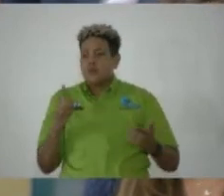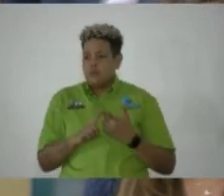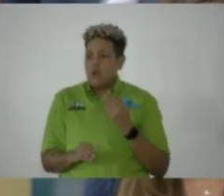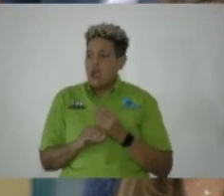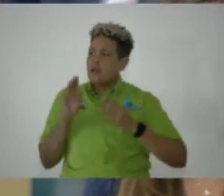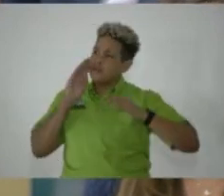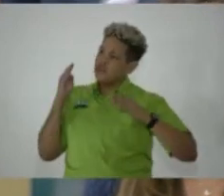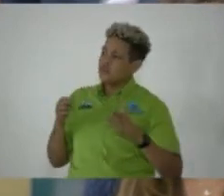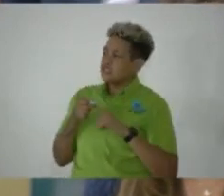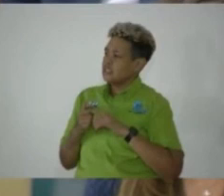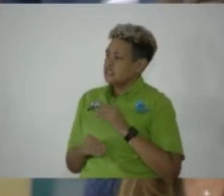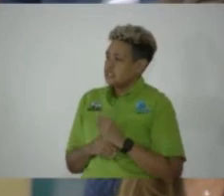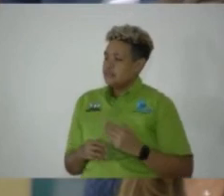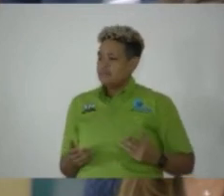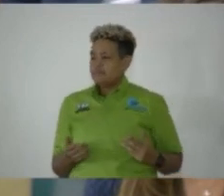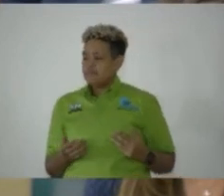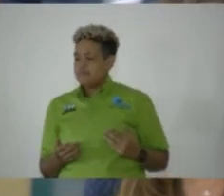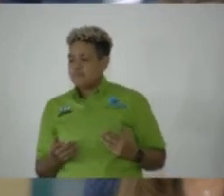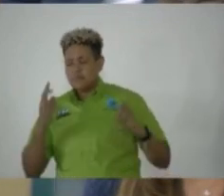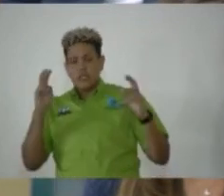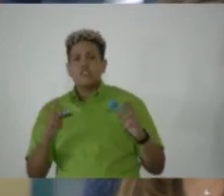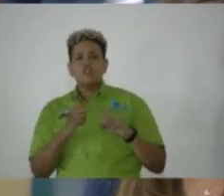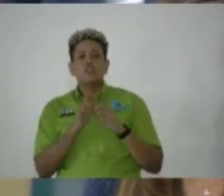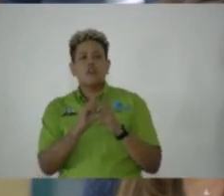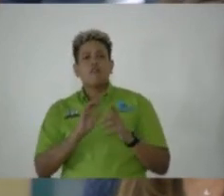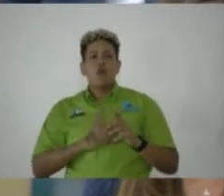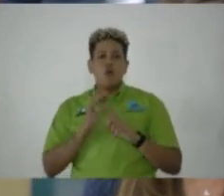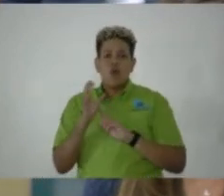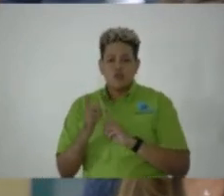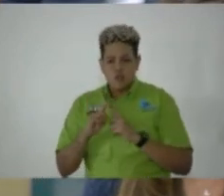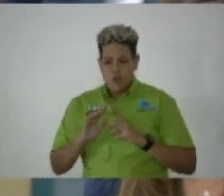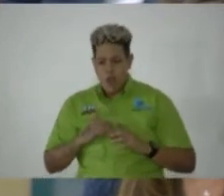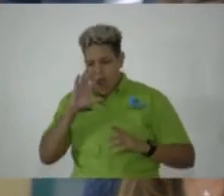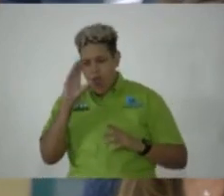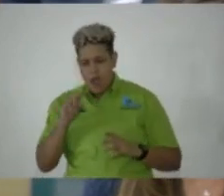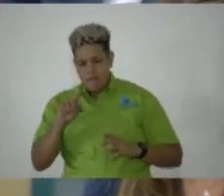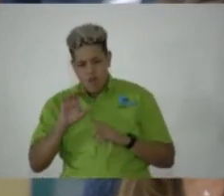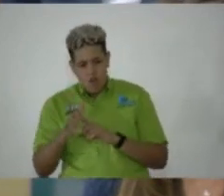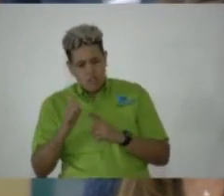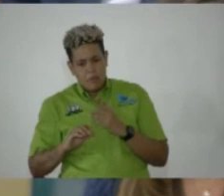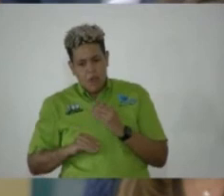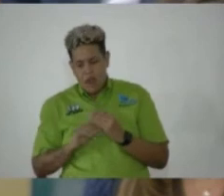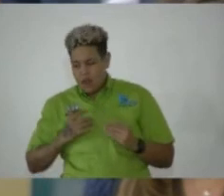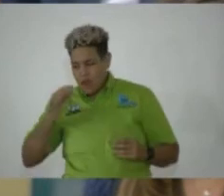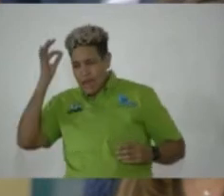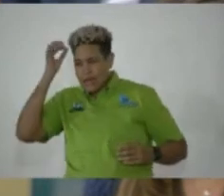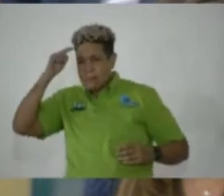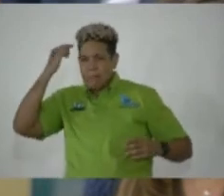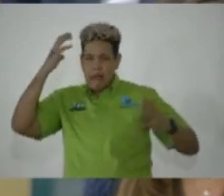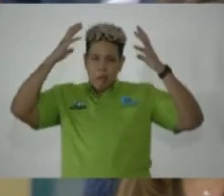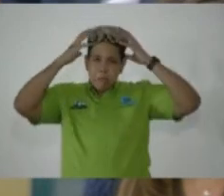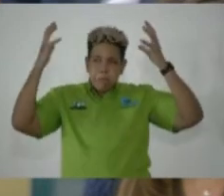addressing the matter of our culture and our African culture and our kinky here and all of that?